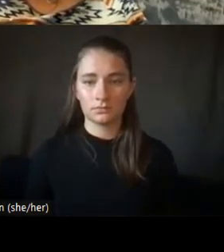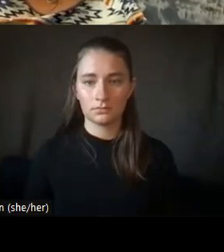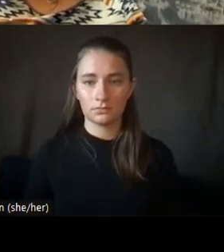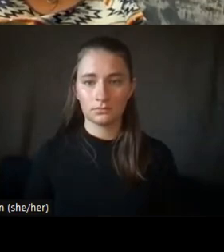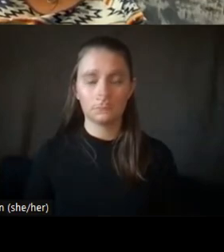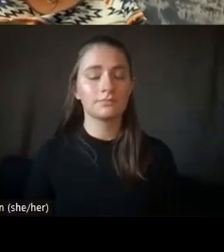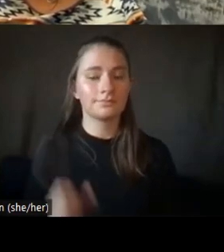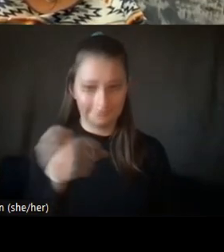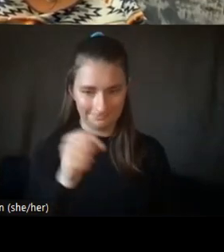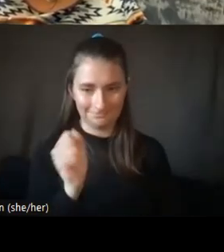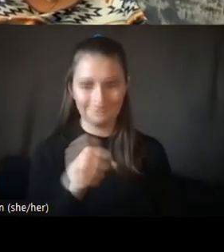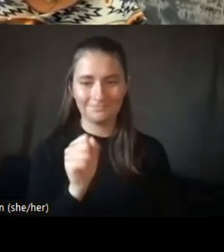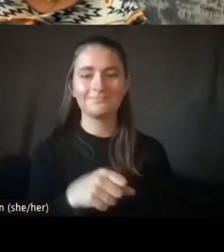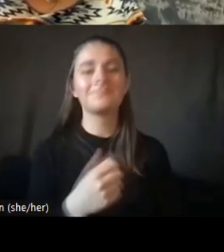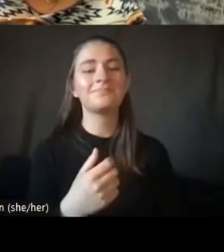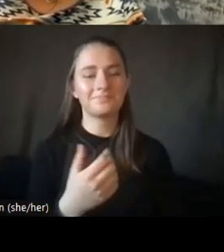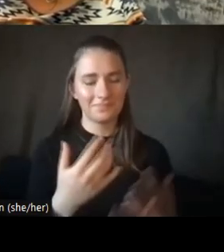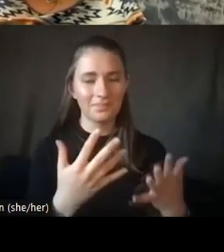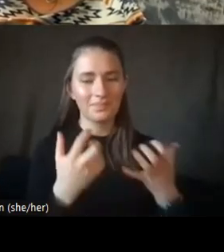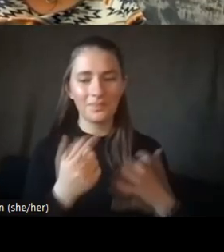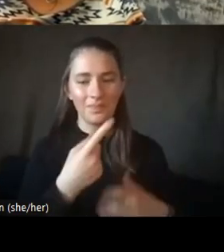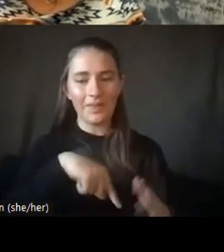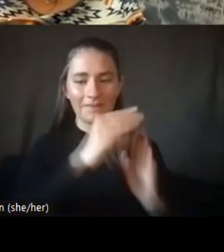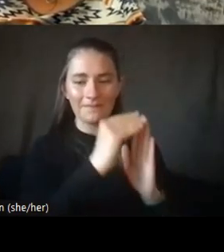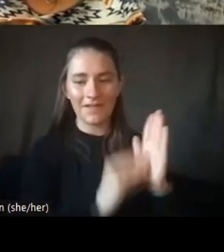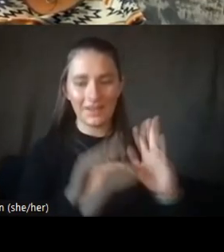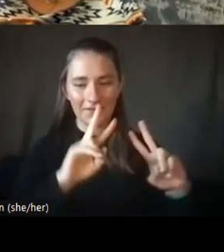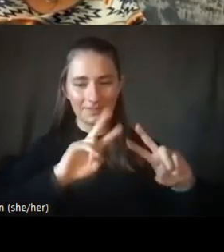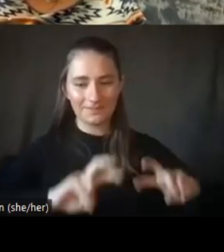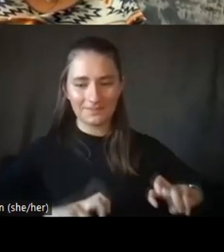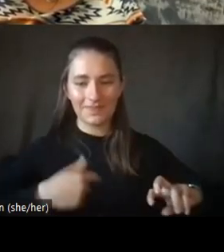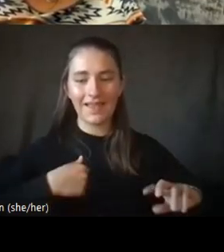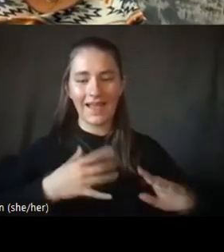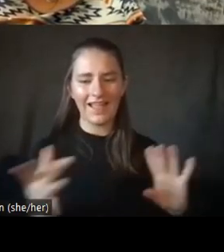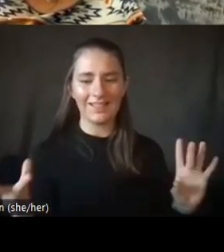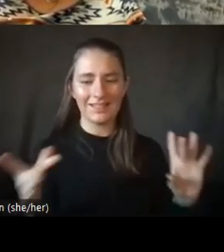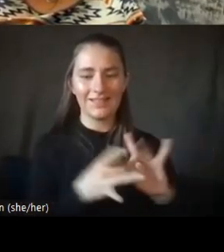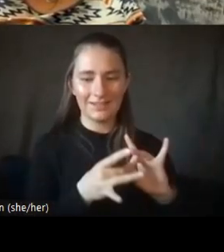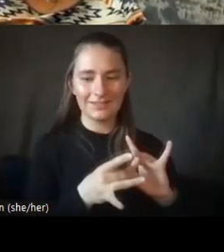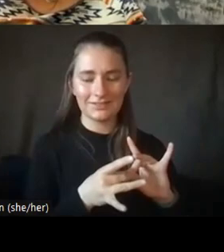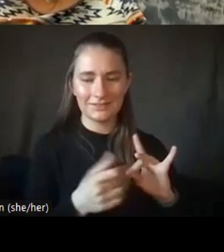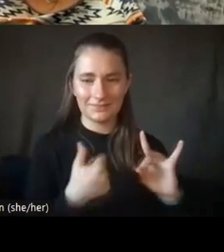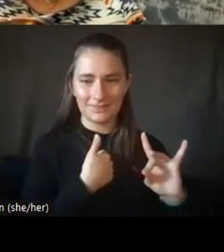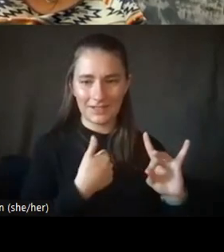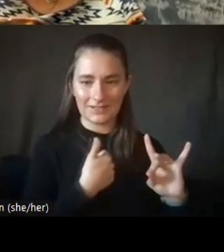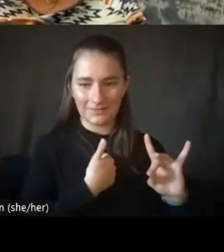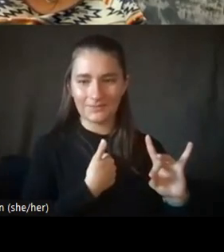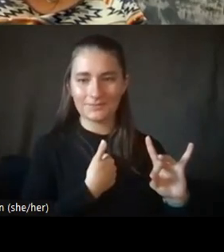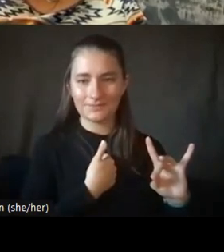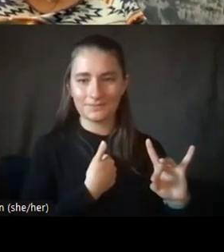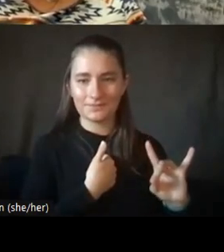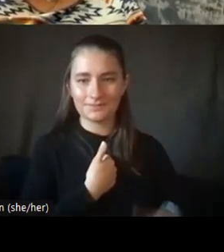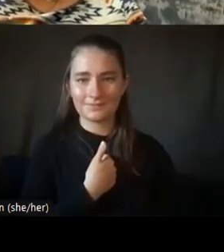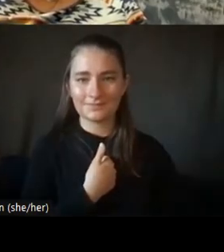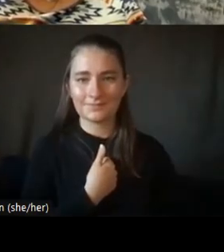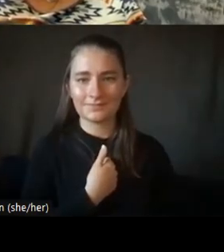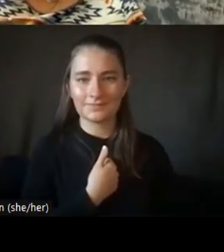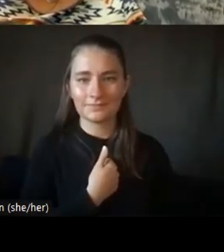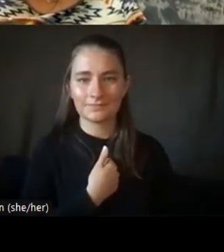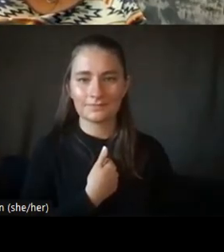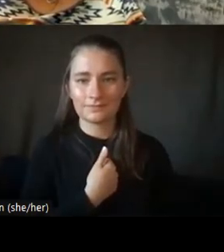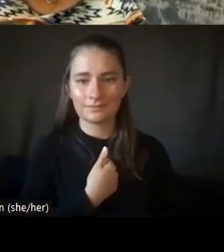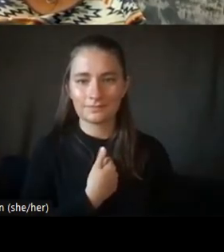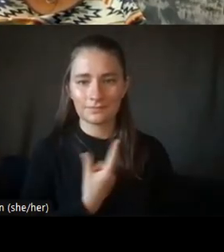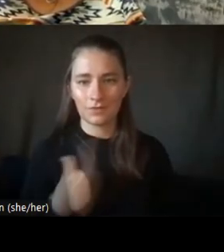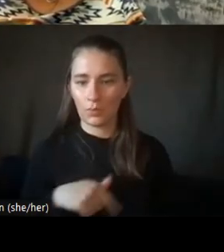Yes. I would like them to fill out that survey. I had linked it myself and we are